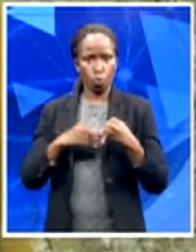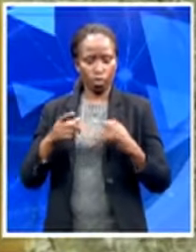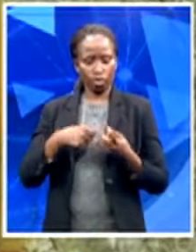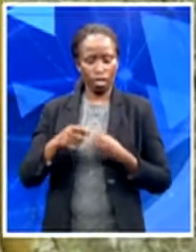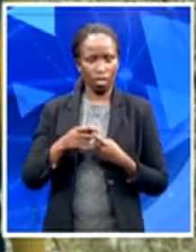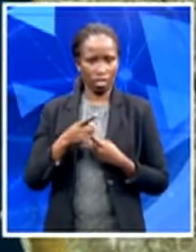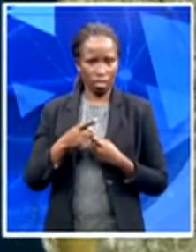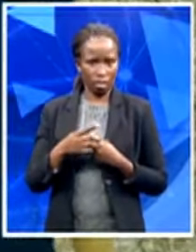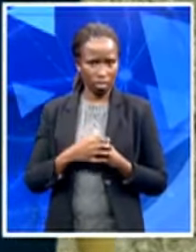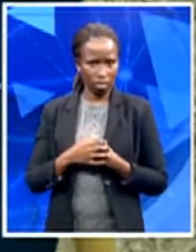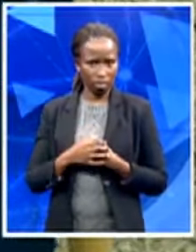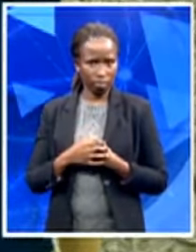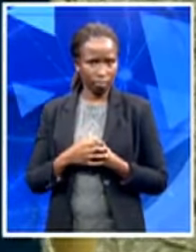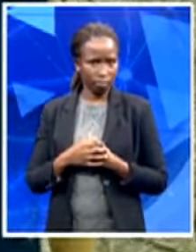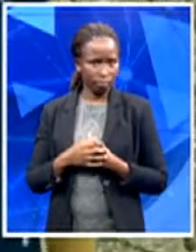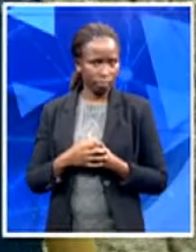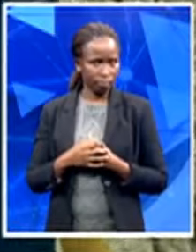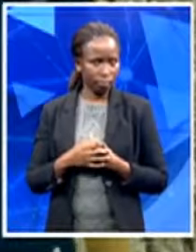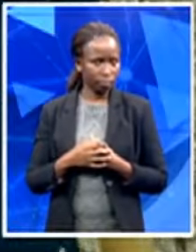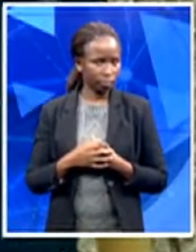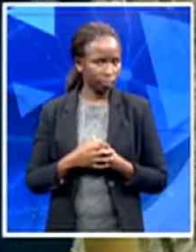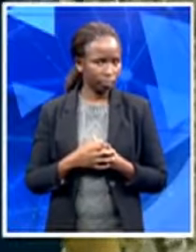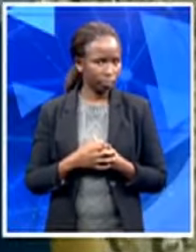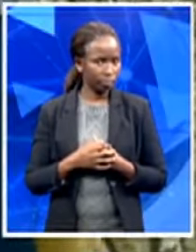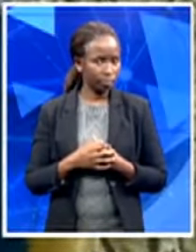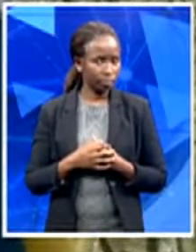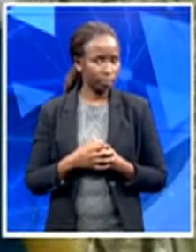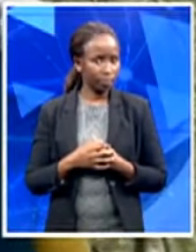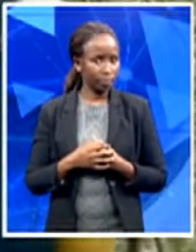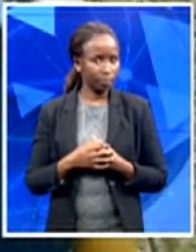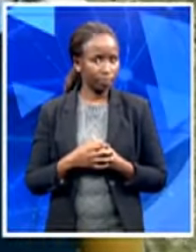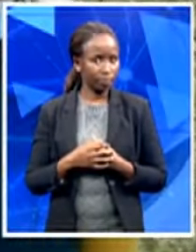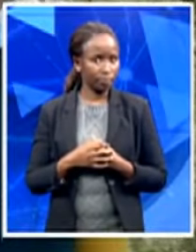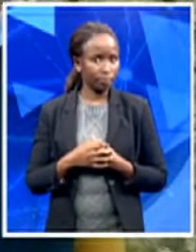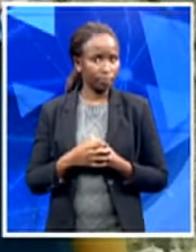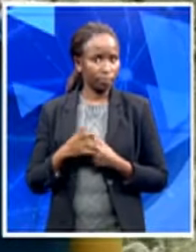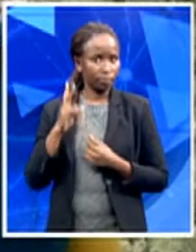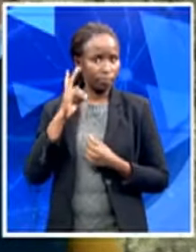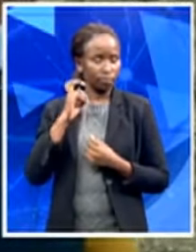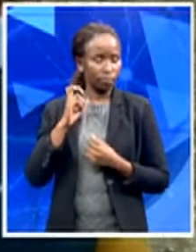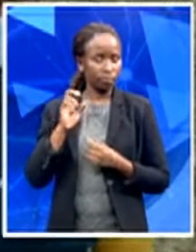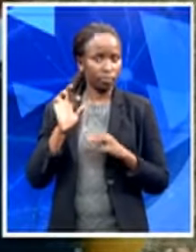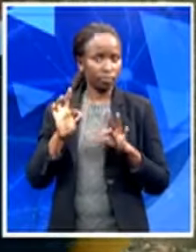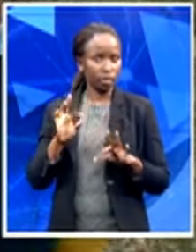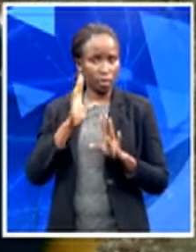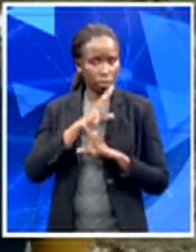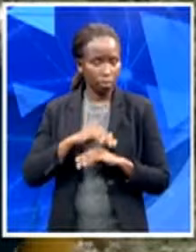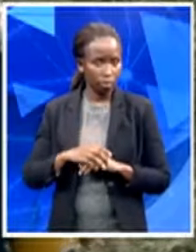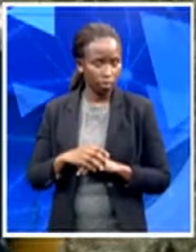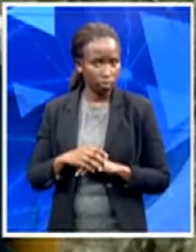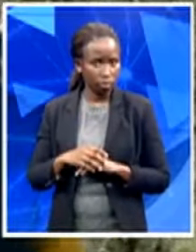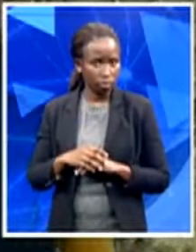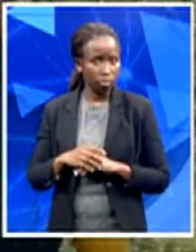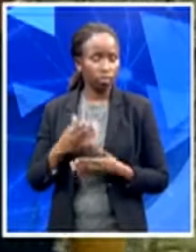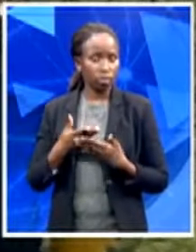like that. So I have to collect this wood every day, day long, so that I can get money from it and to keep